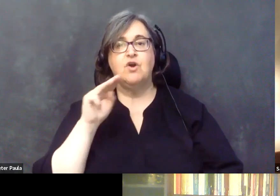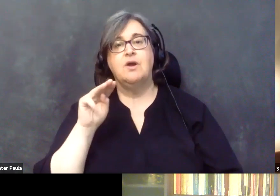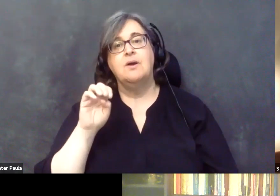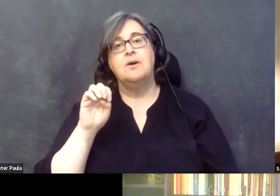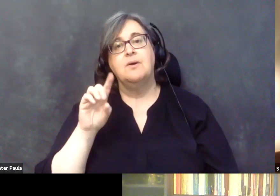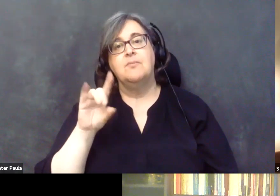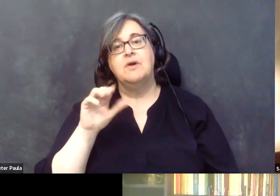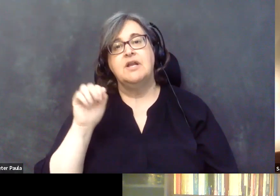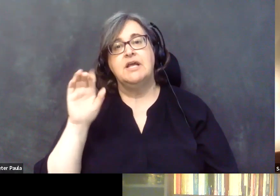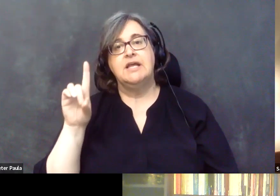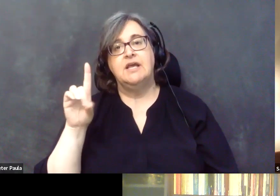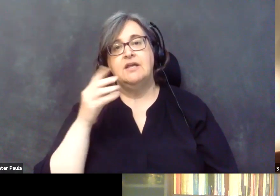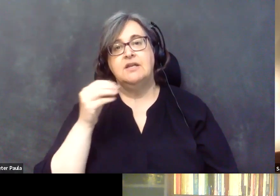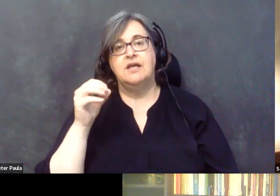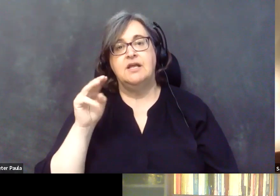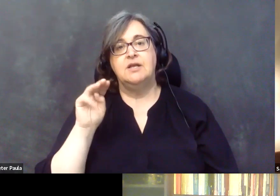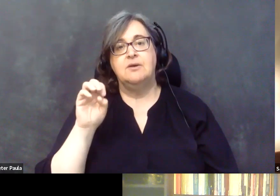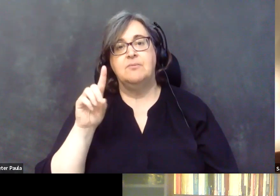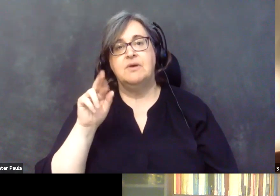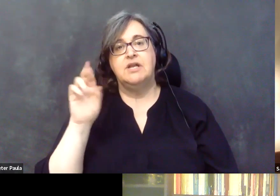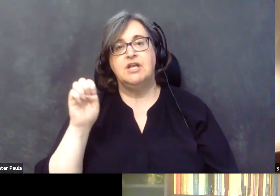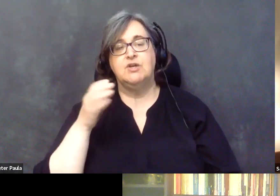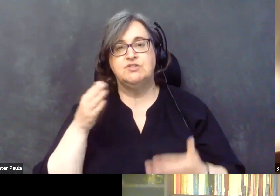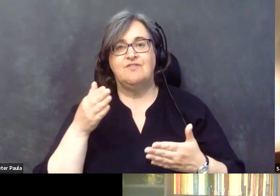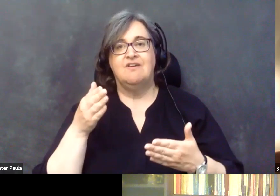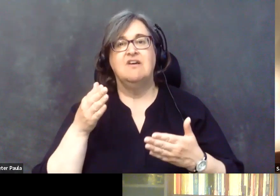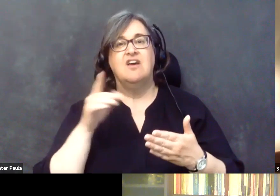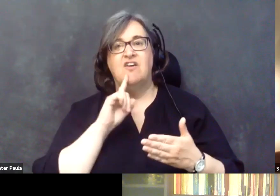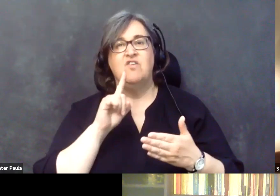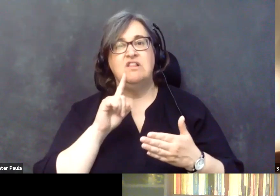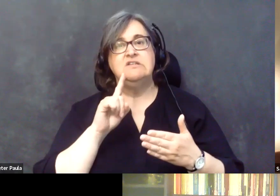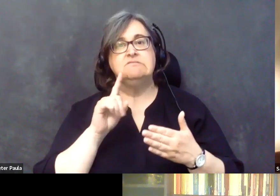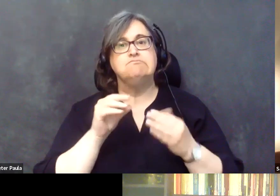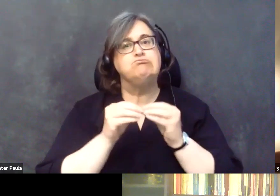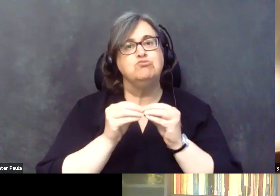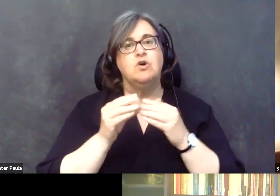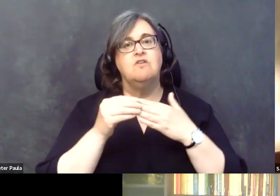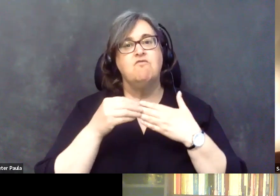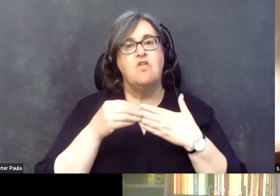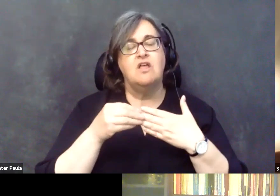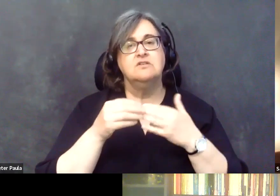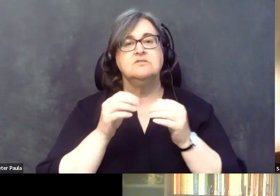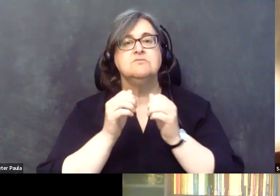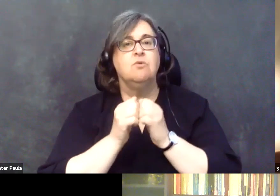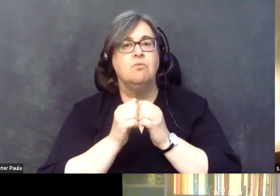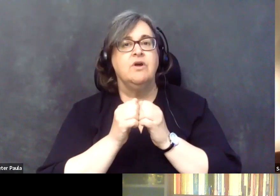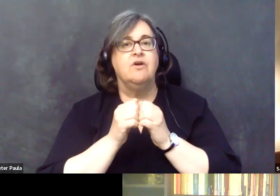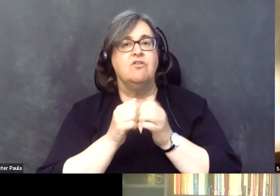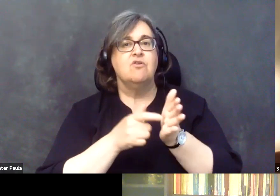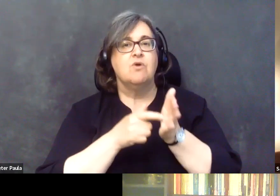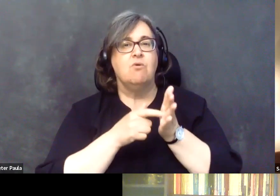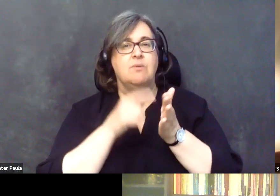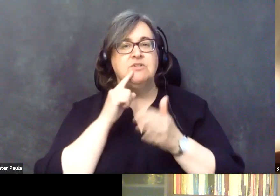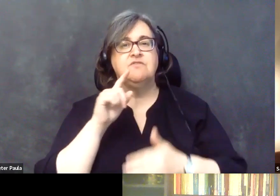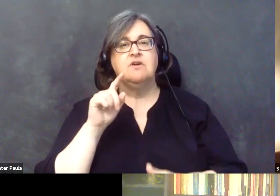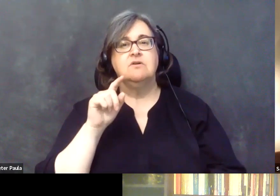have, have relaxed the regulations surrounding the use of telehealth and, and, and more